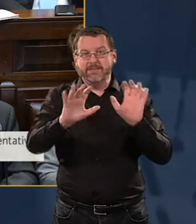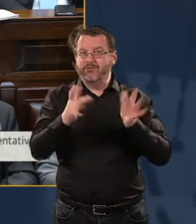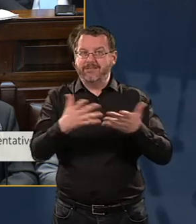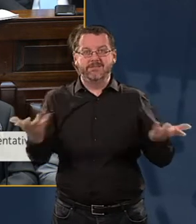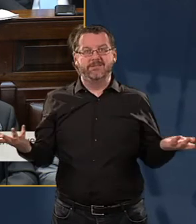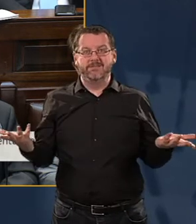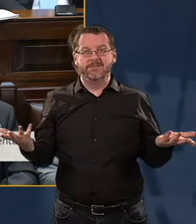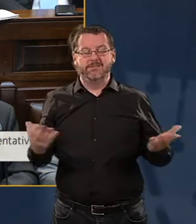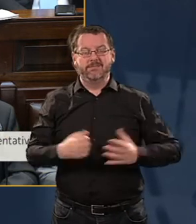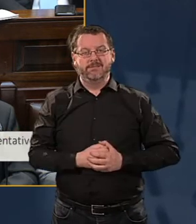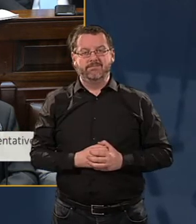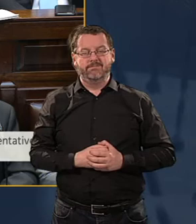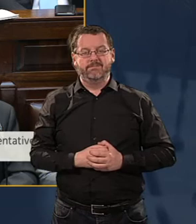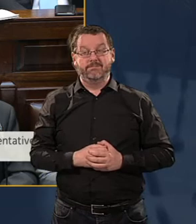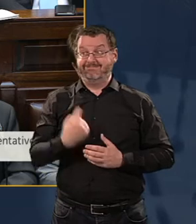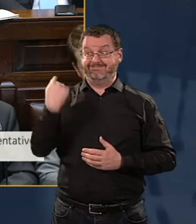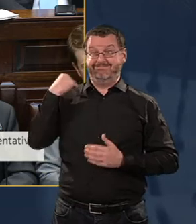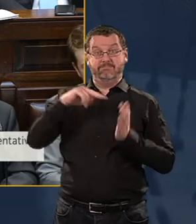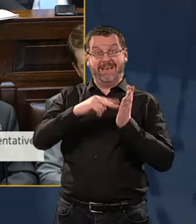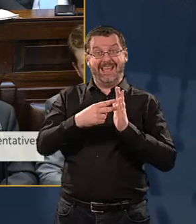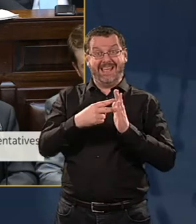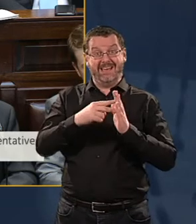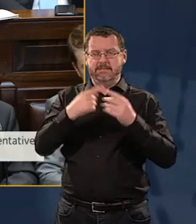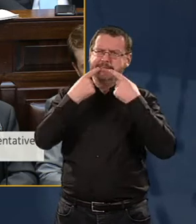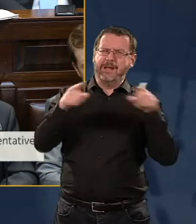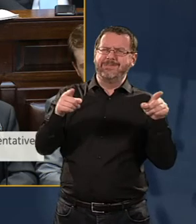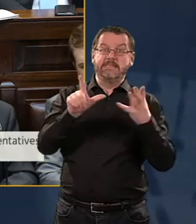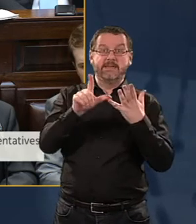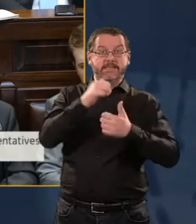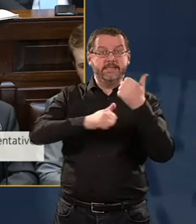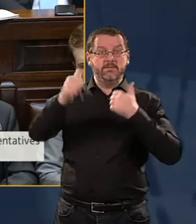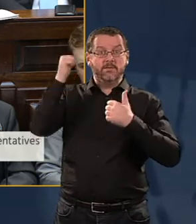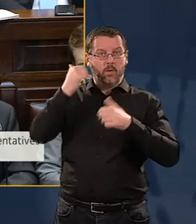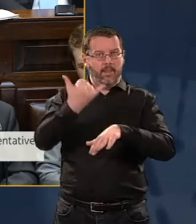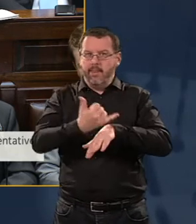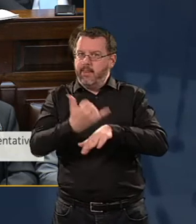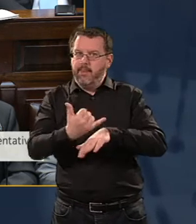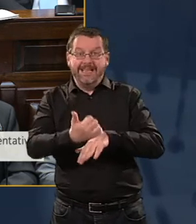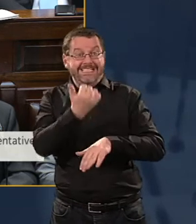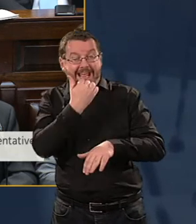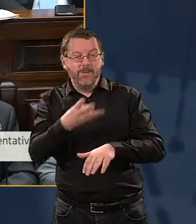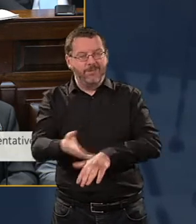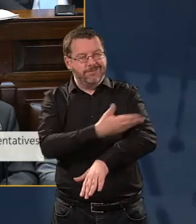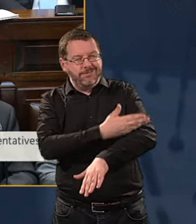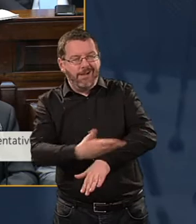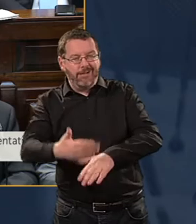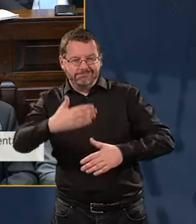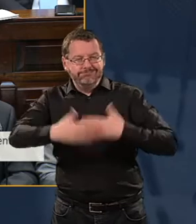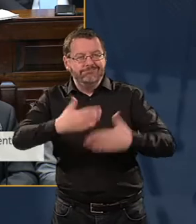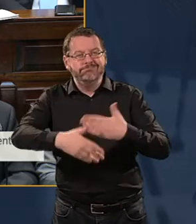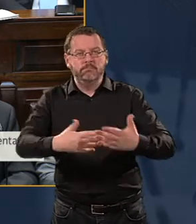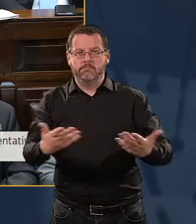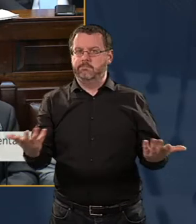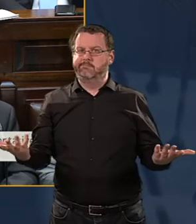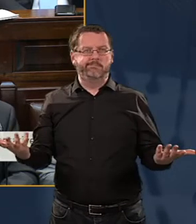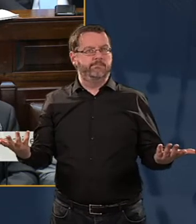Seven years after this plan was originally announced, we still don't have a date for commencement and the commitment to deliver high-speed